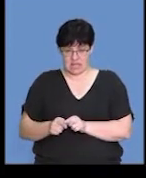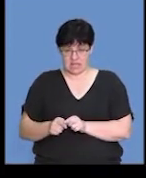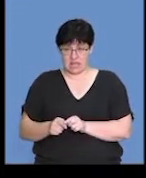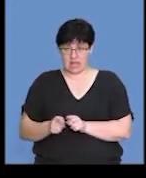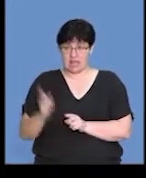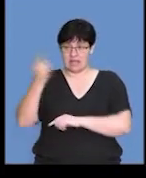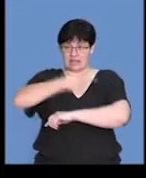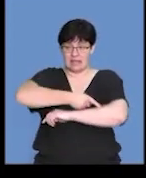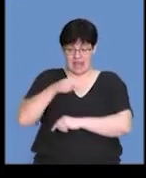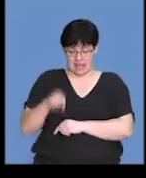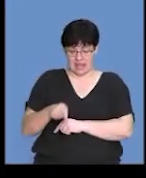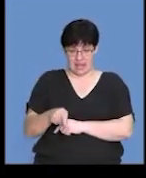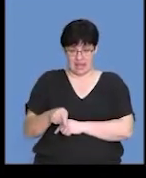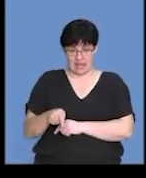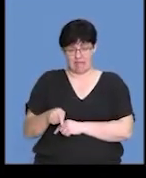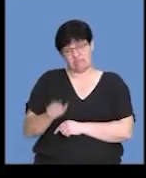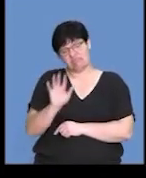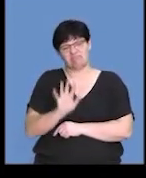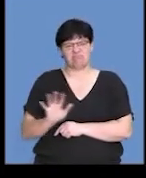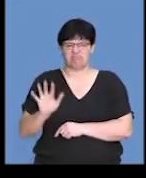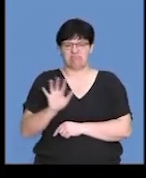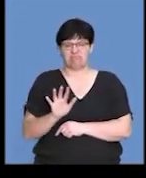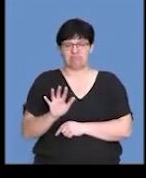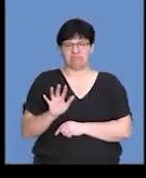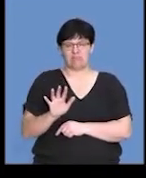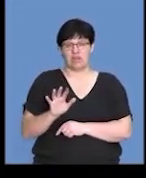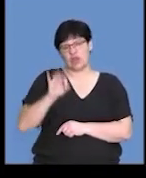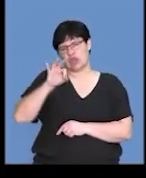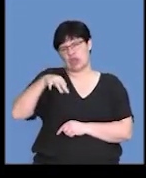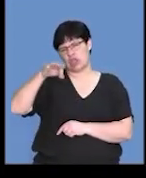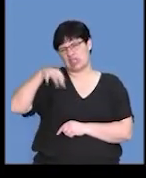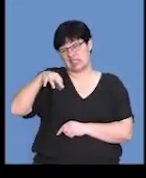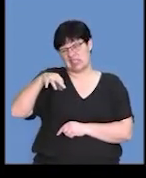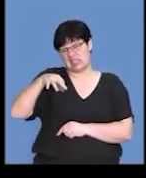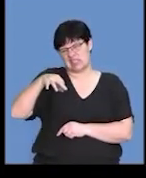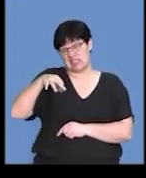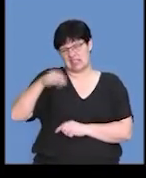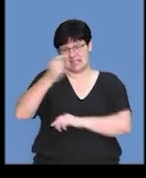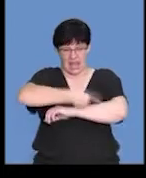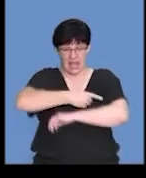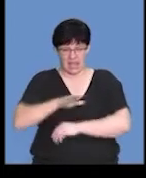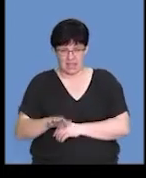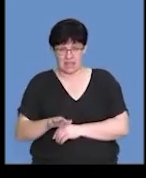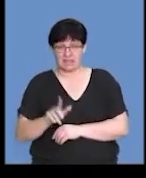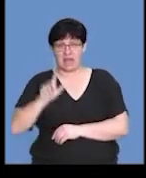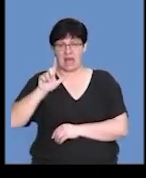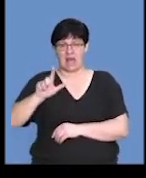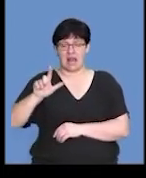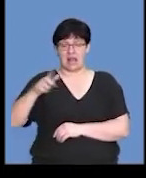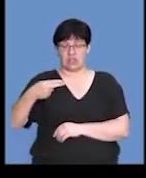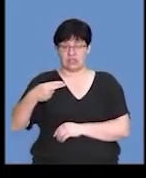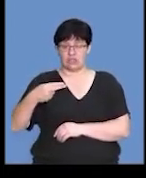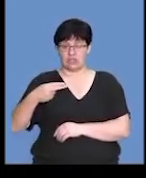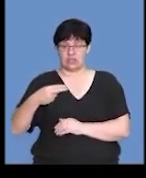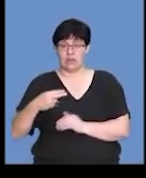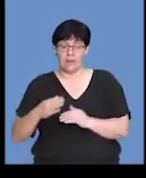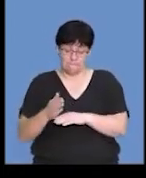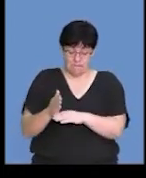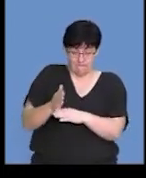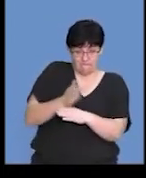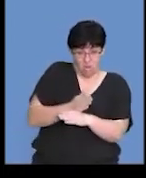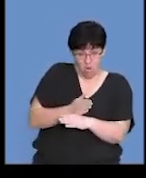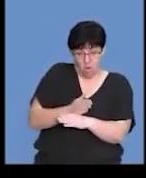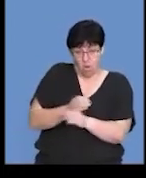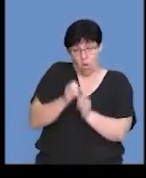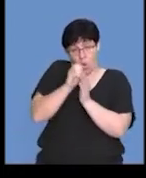on this day here, which is approximately around day 13, we can see that LH peaks just before ovulation,